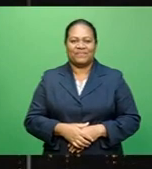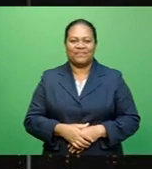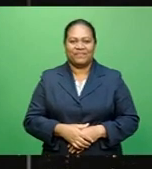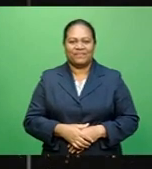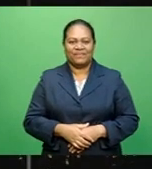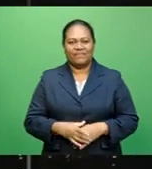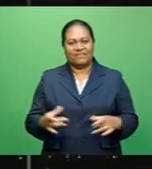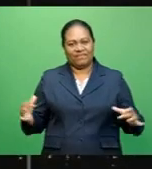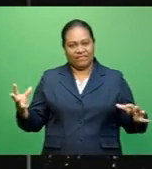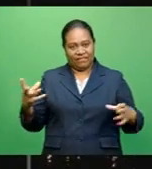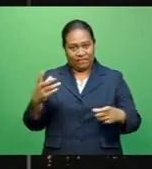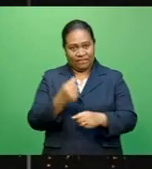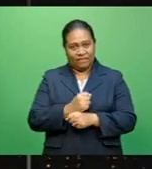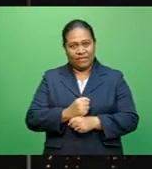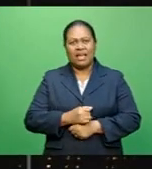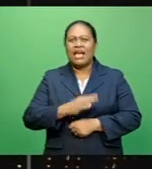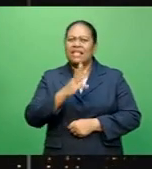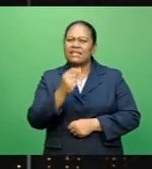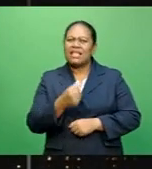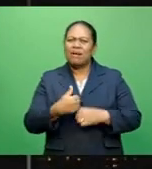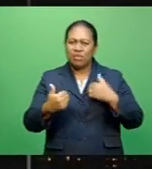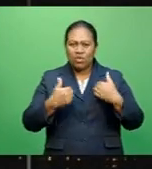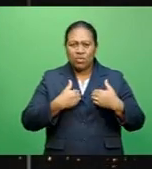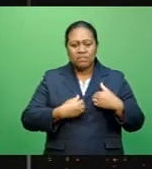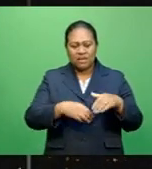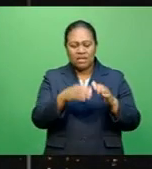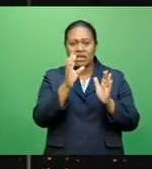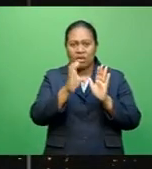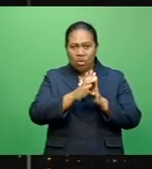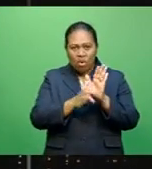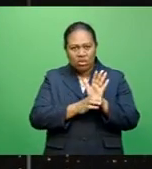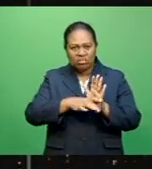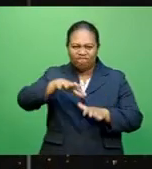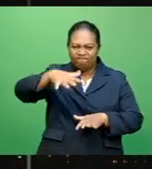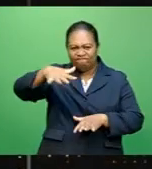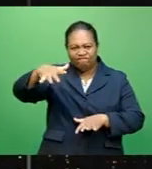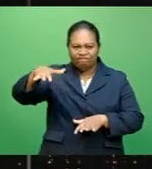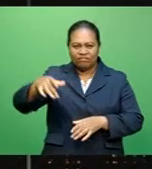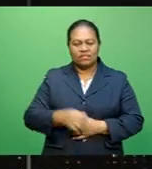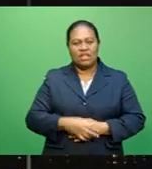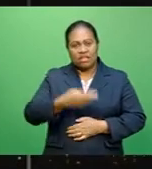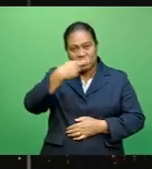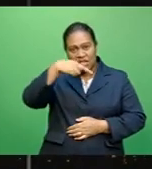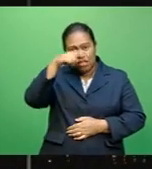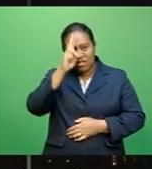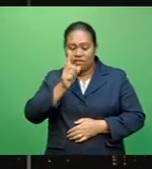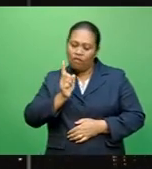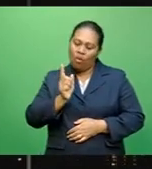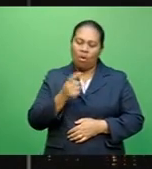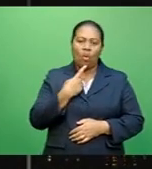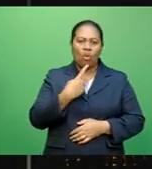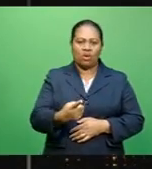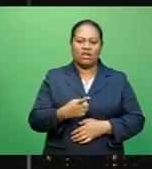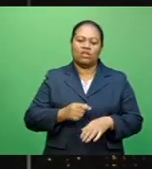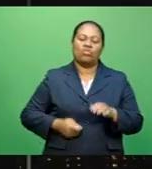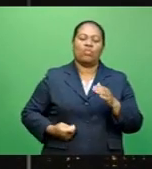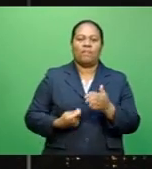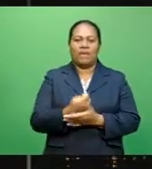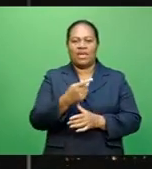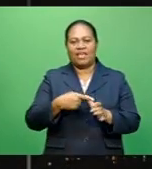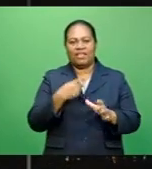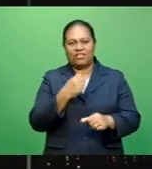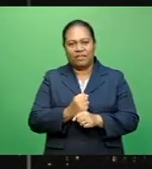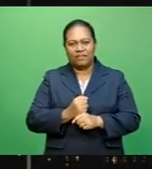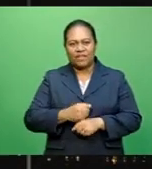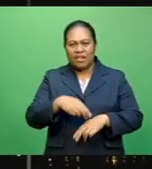And recapping our main stories, some USP courses in doubt. Tatu Isua ordered to pay AG for defamation and Fiji